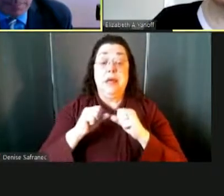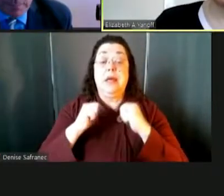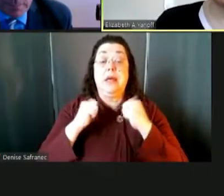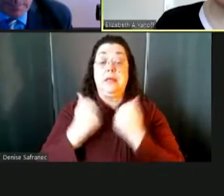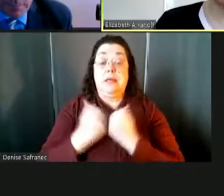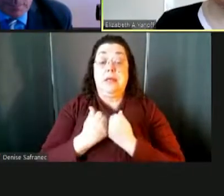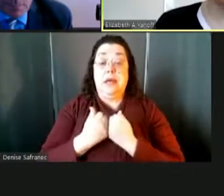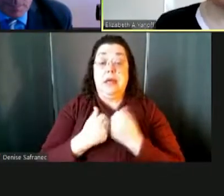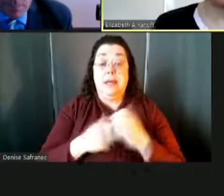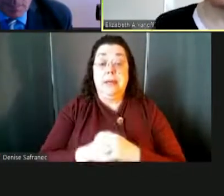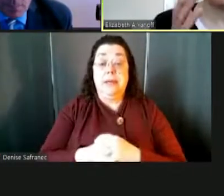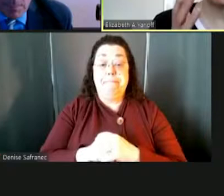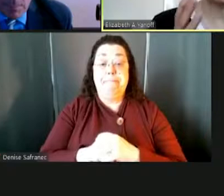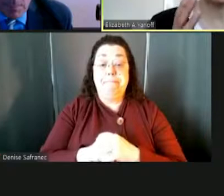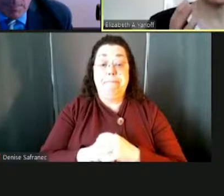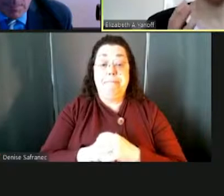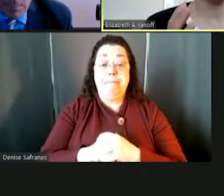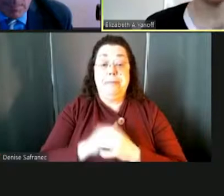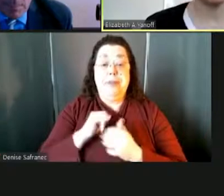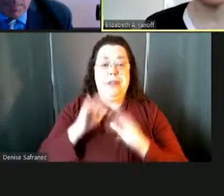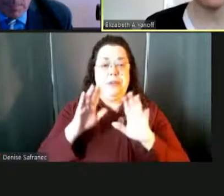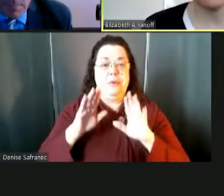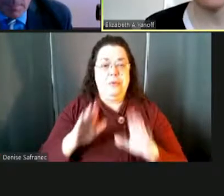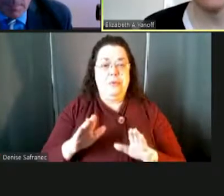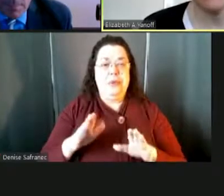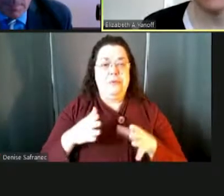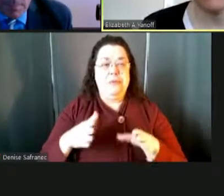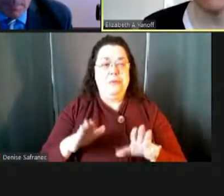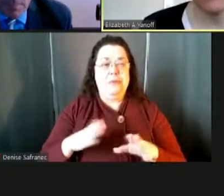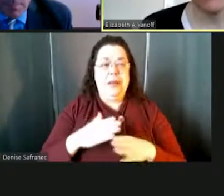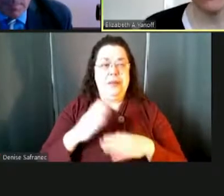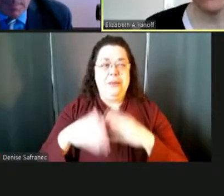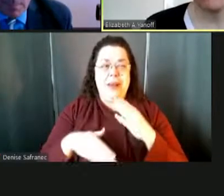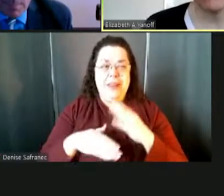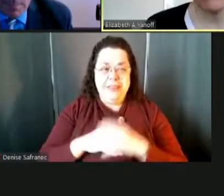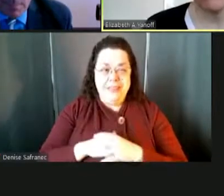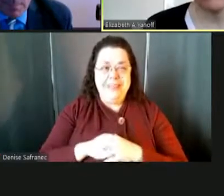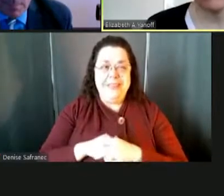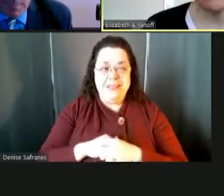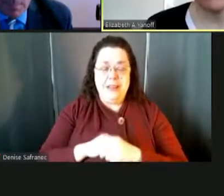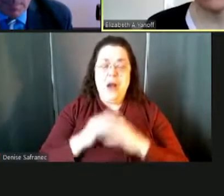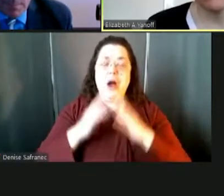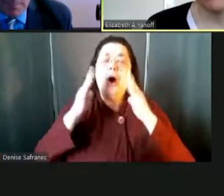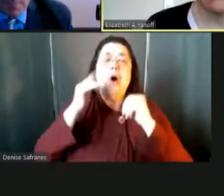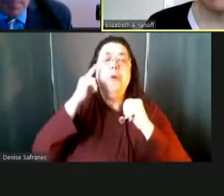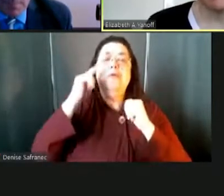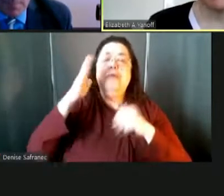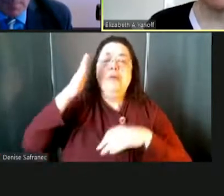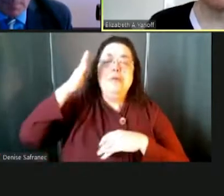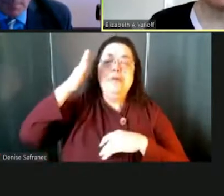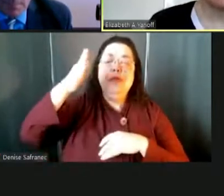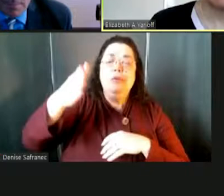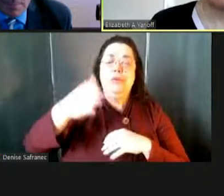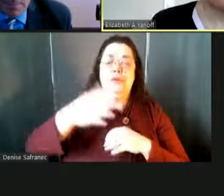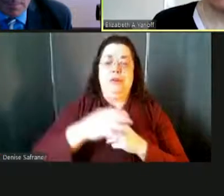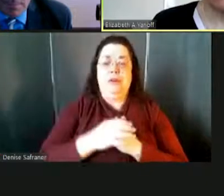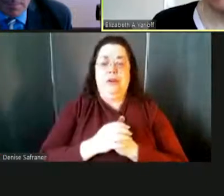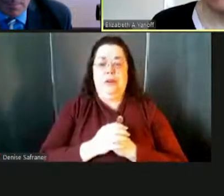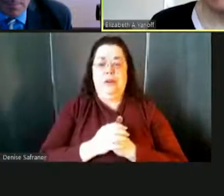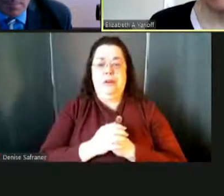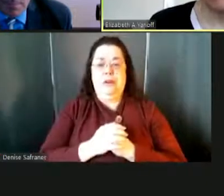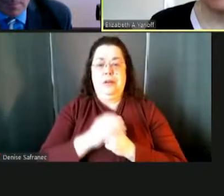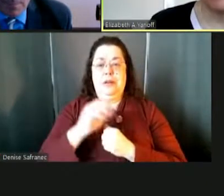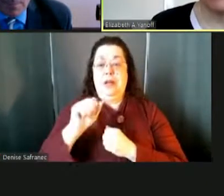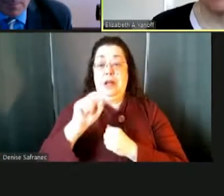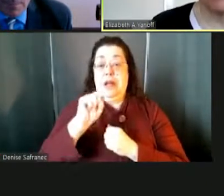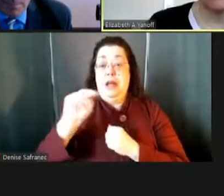Thank you so very much. That's a wonderful way to end with that idea of the hope for our future teachers. Ann Rappaport from the